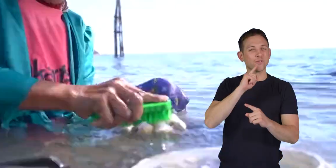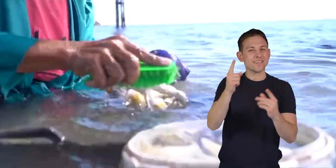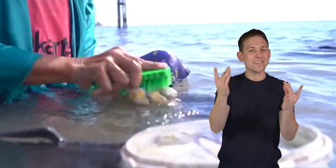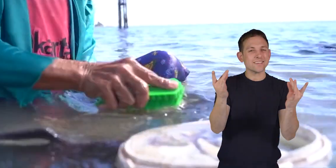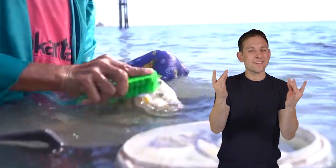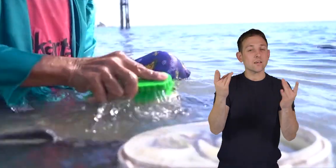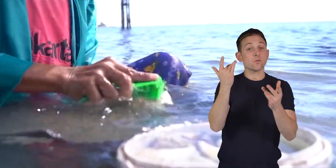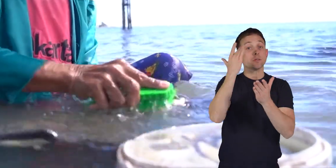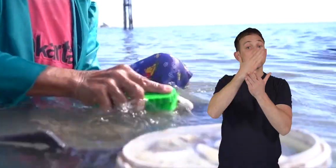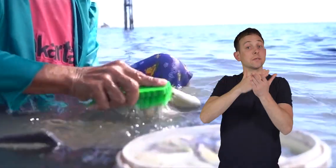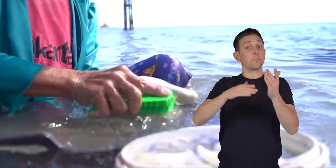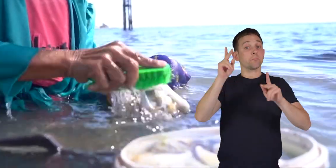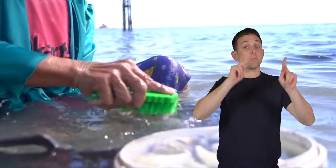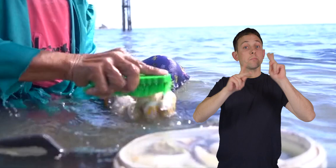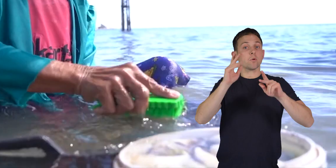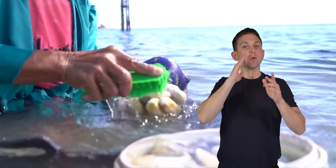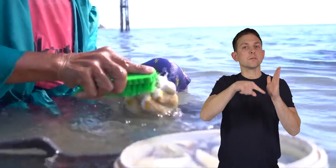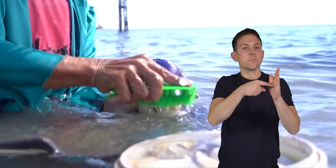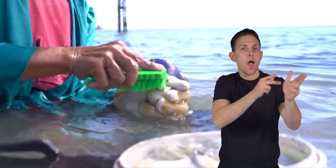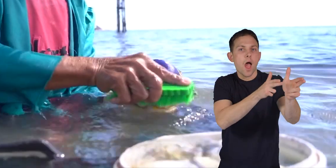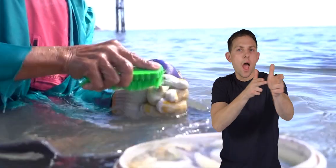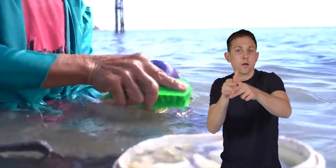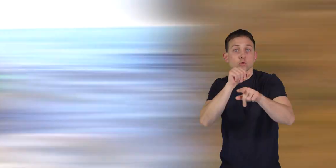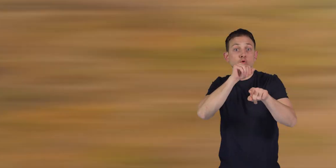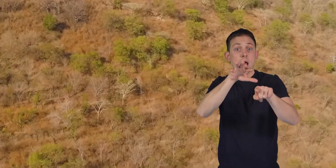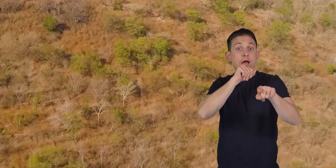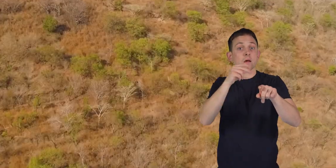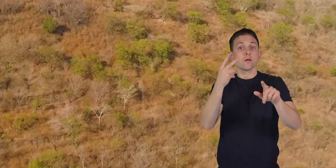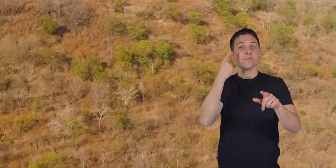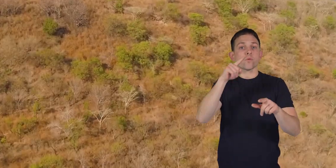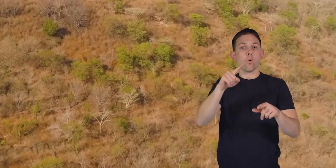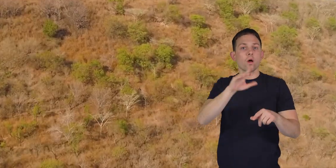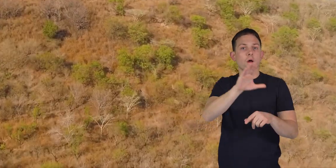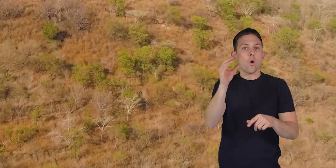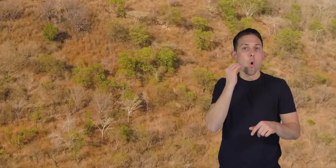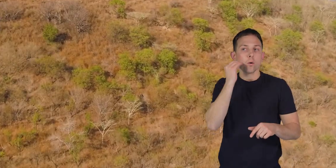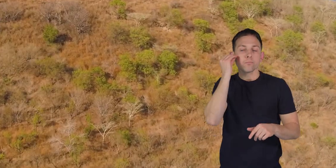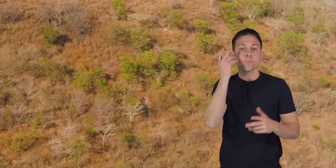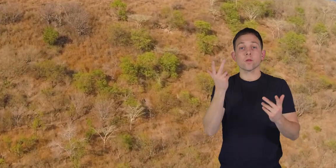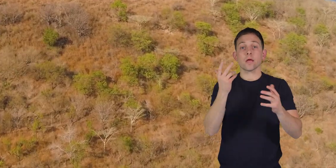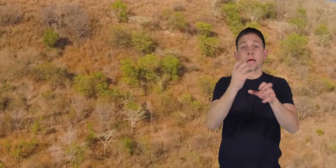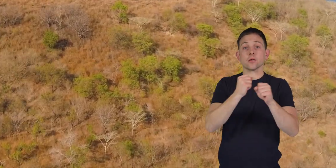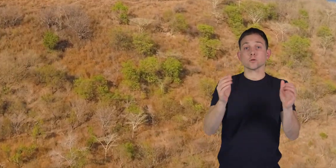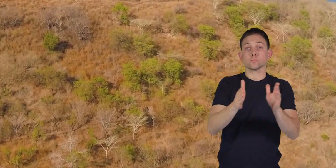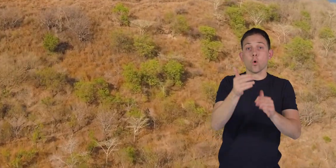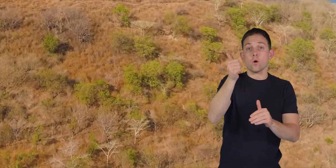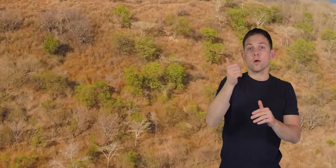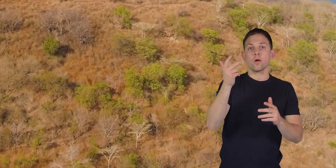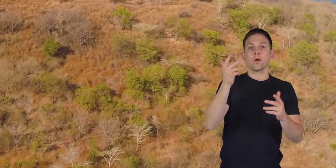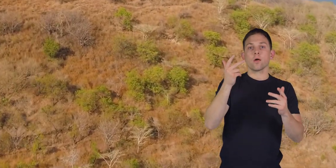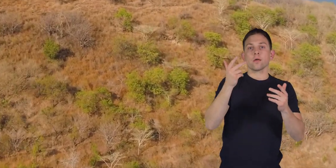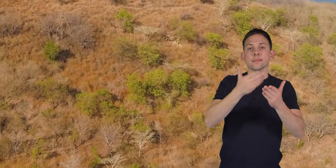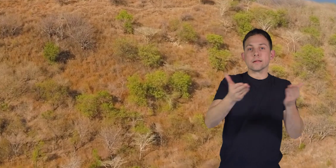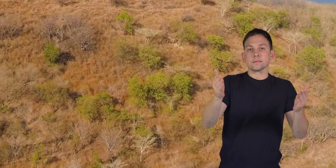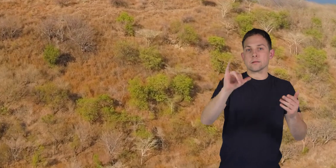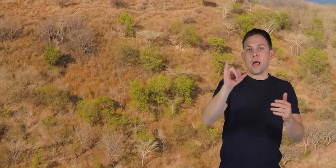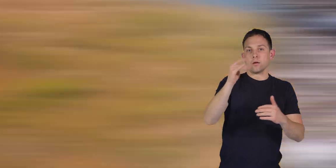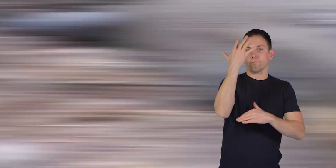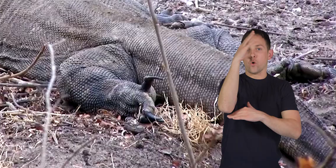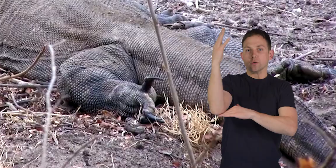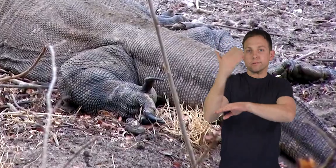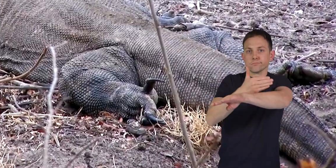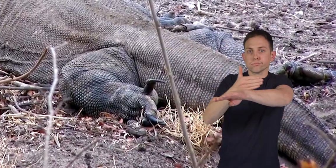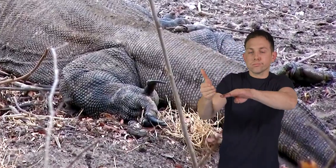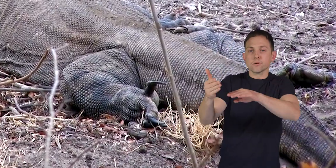You see, people sometimes hunt the dragons, and their homes are getting smaller because of things like deforestation.